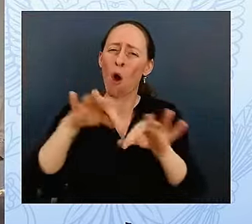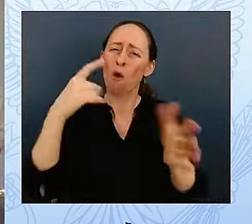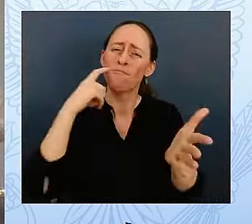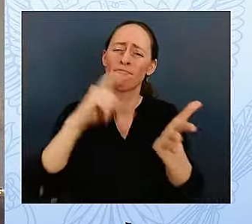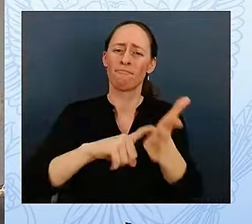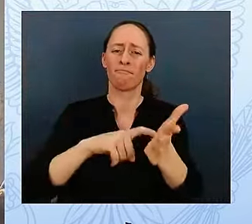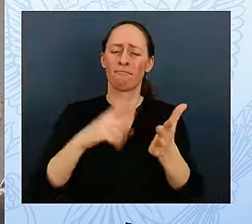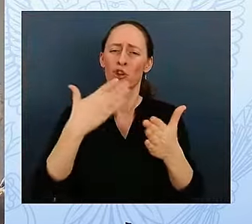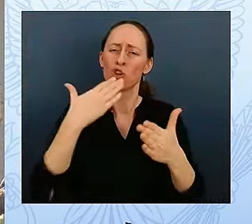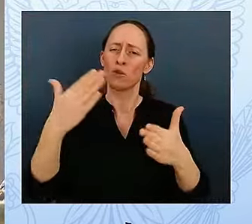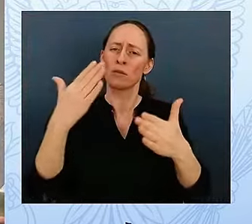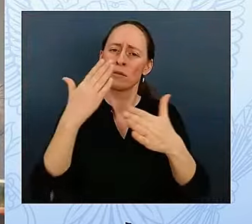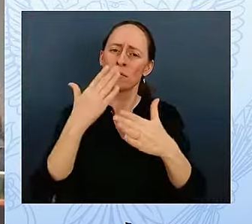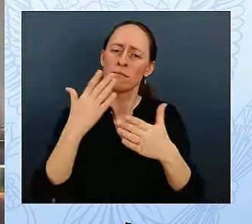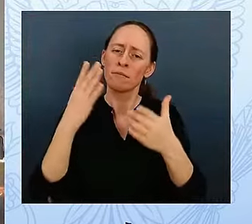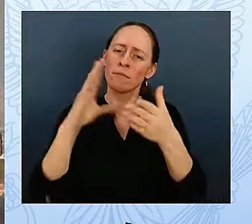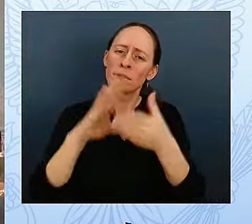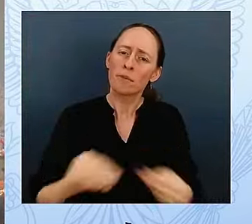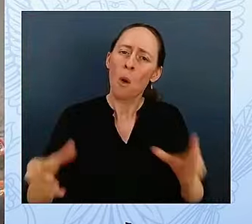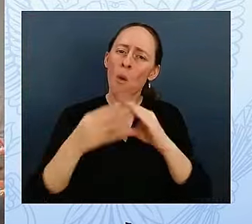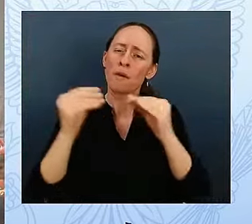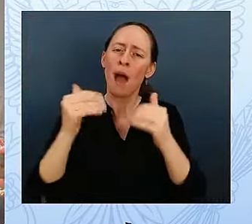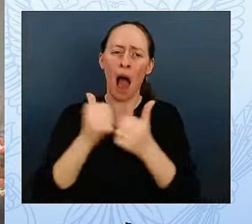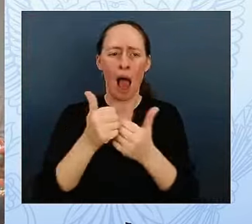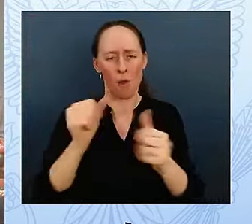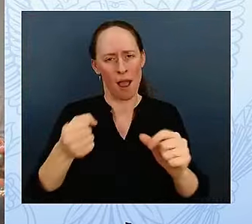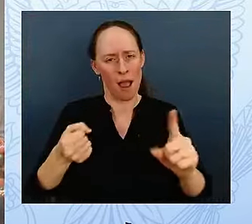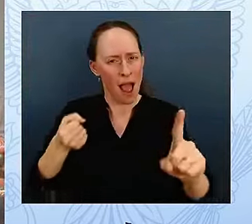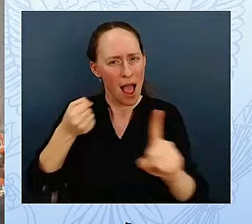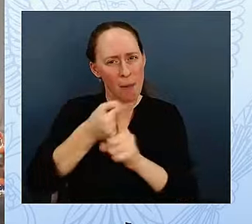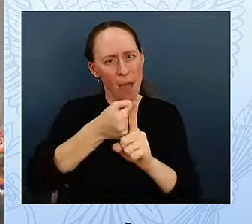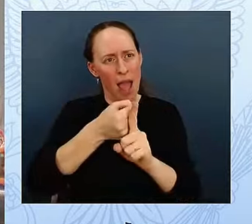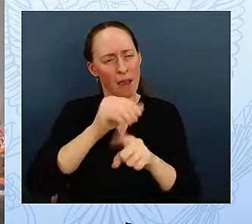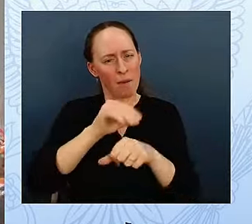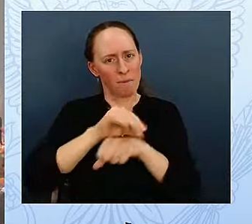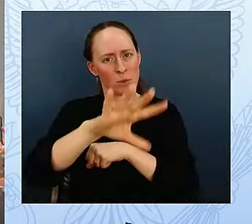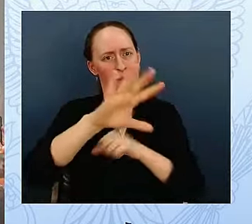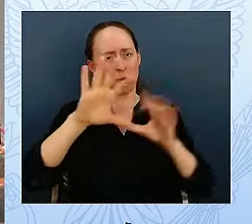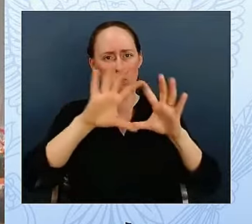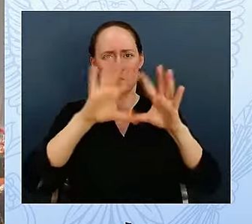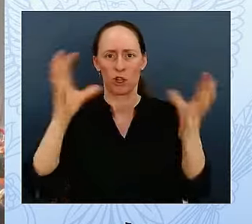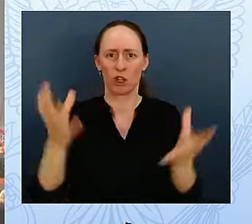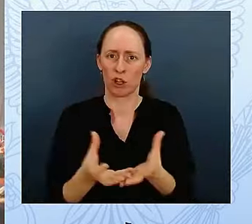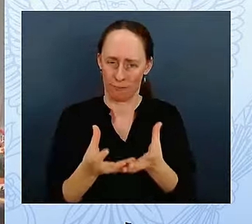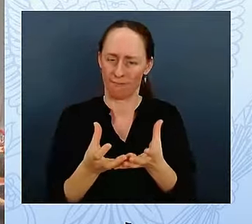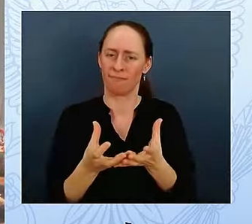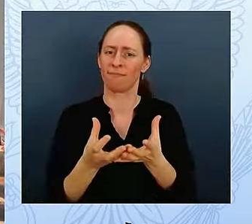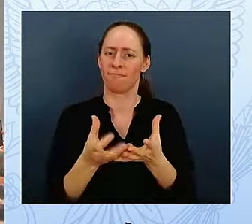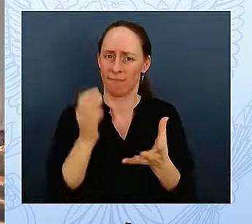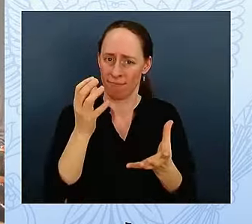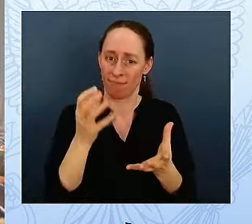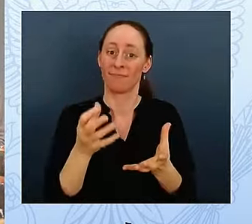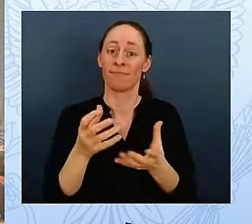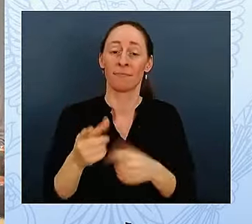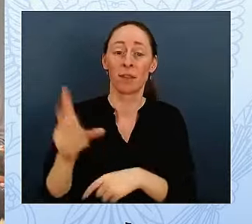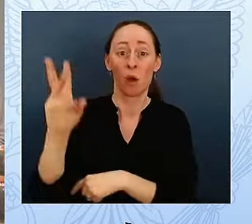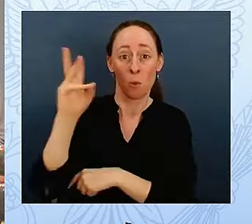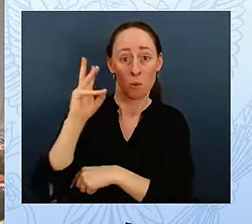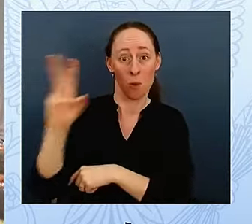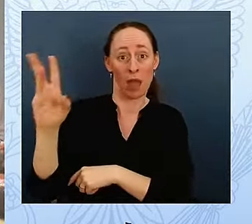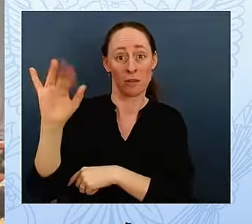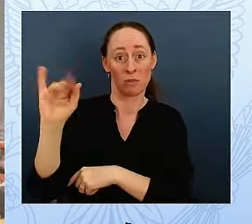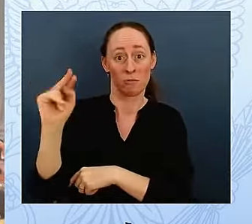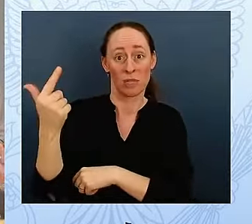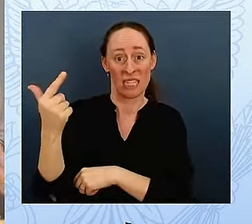When the West Wing lights up on our screens, every swell of the opening theme, every fast